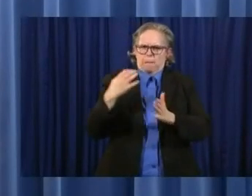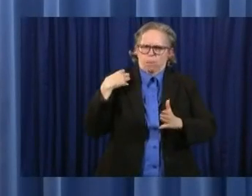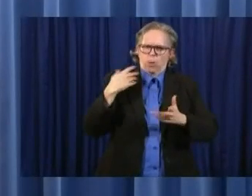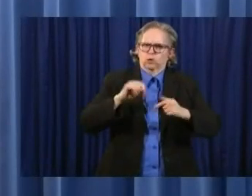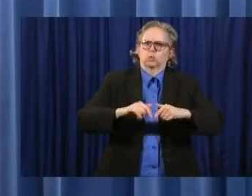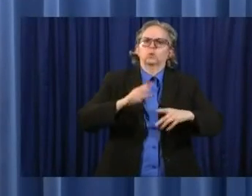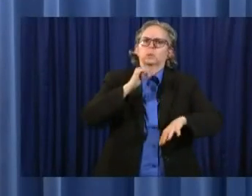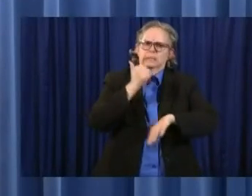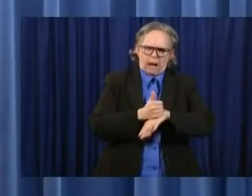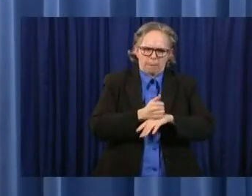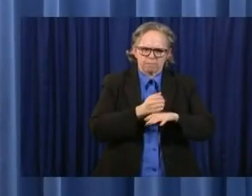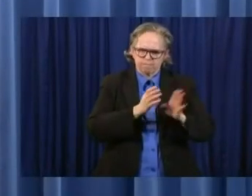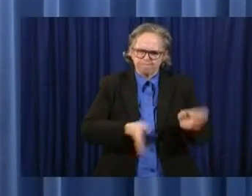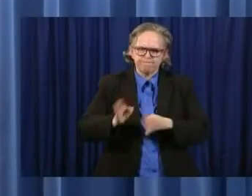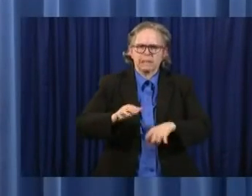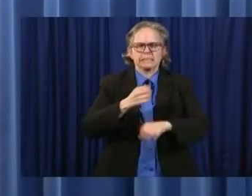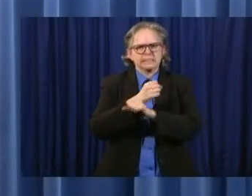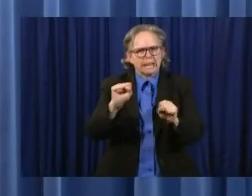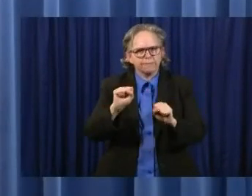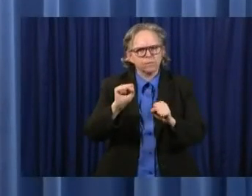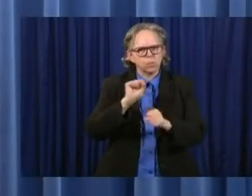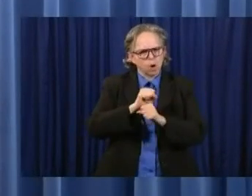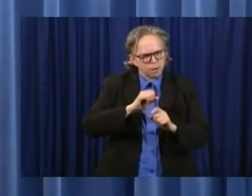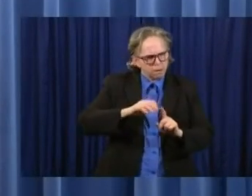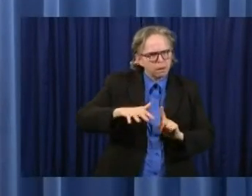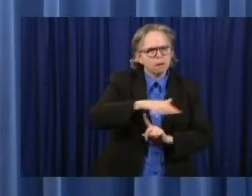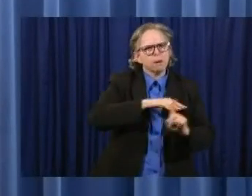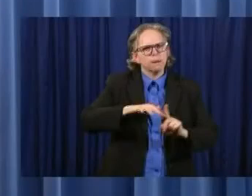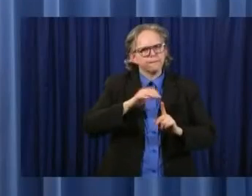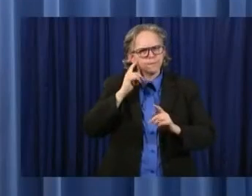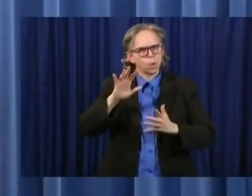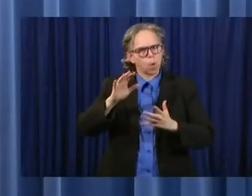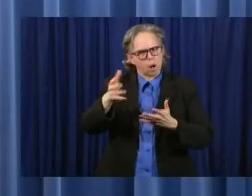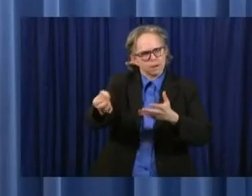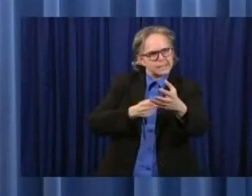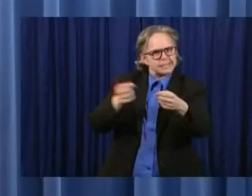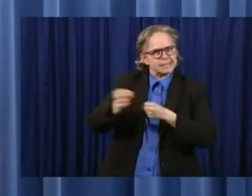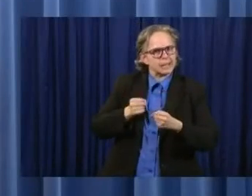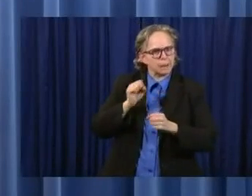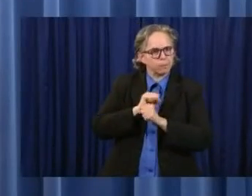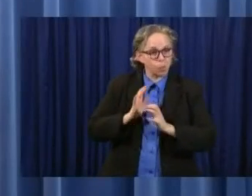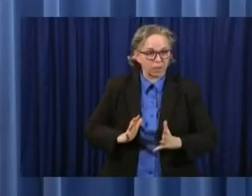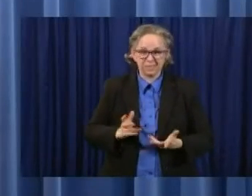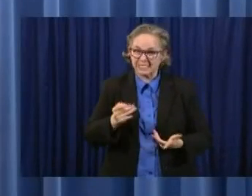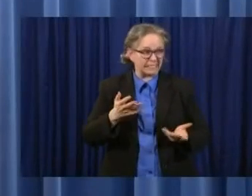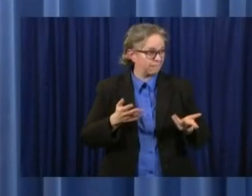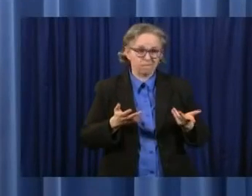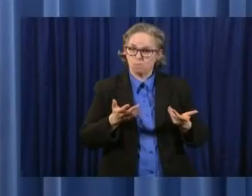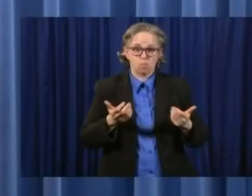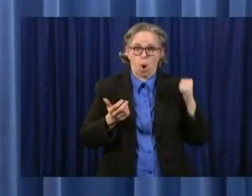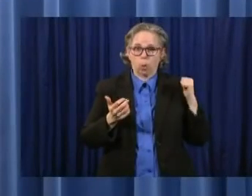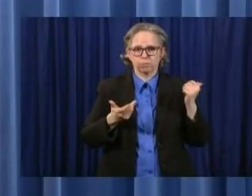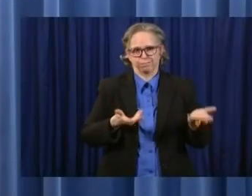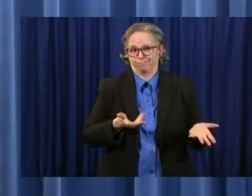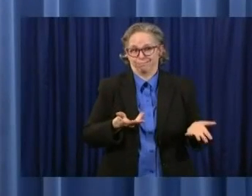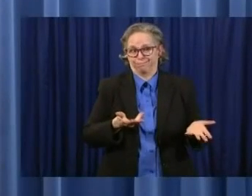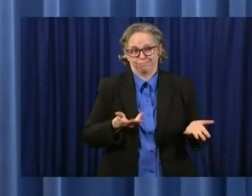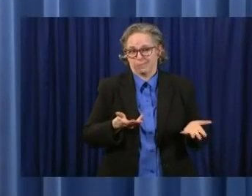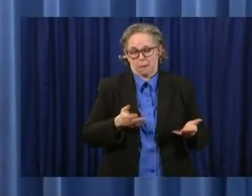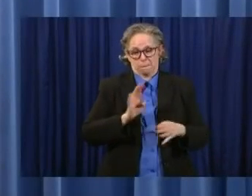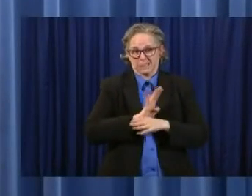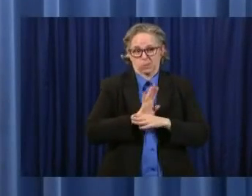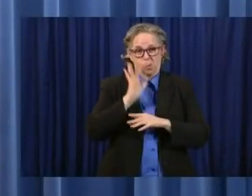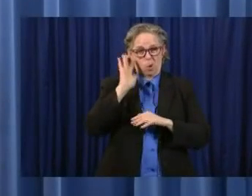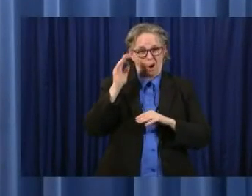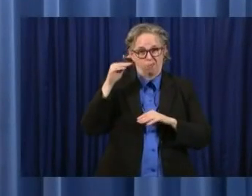it's the right thing, but if anybody is inclined not to do the right thing, the whole economic incentive is, is to try to run a restaurant